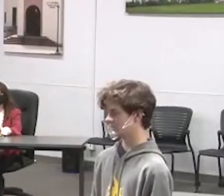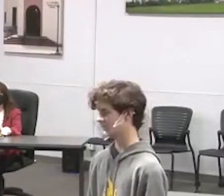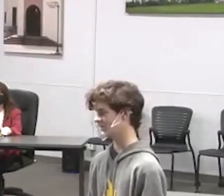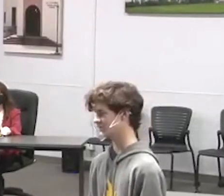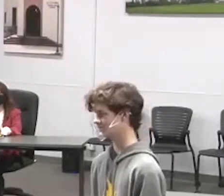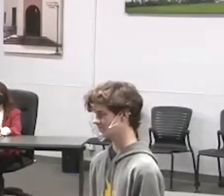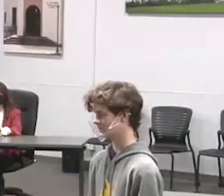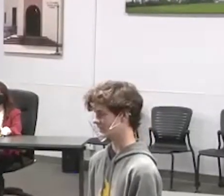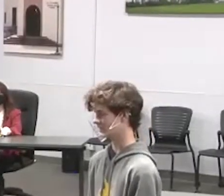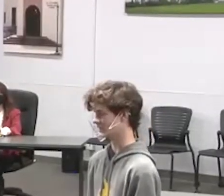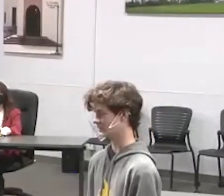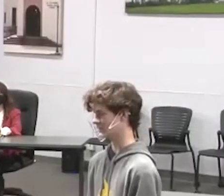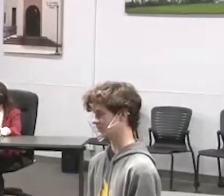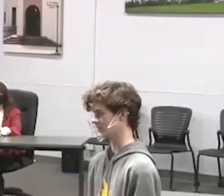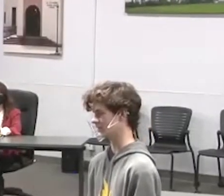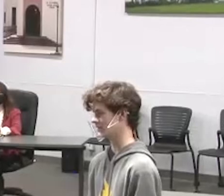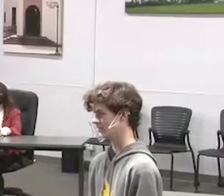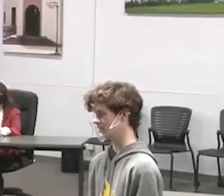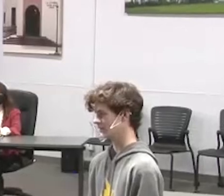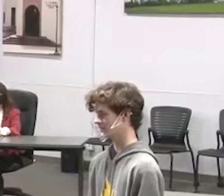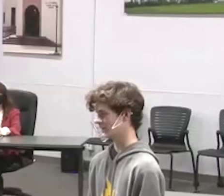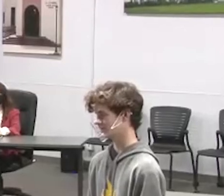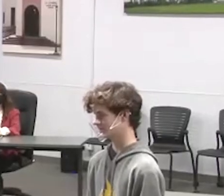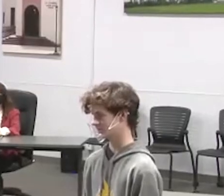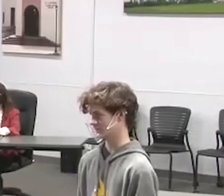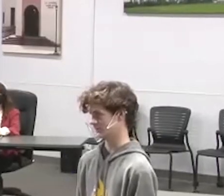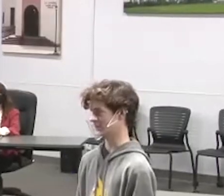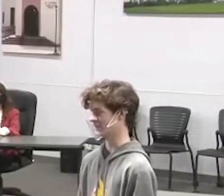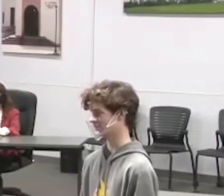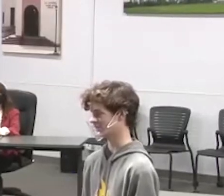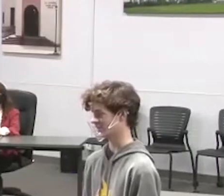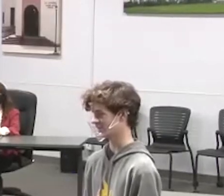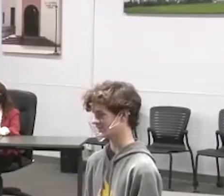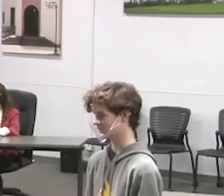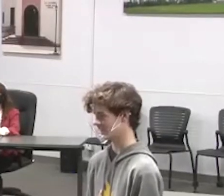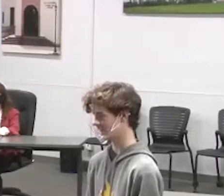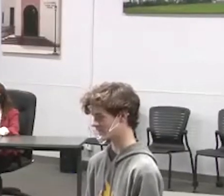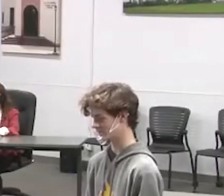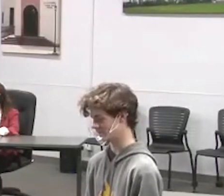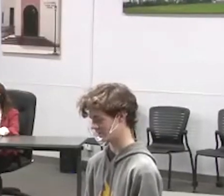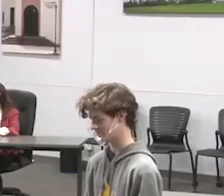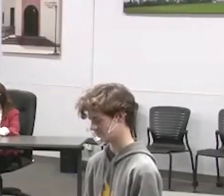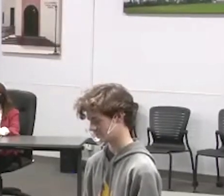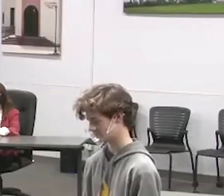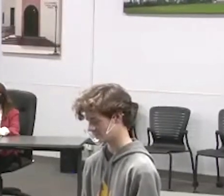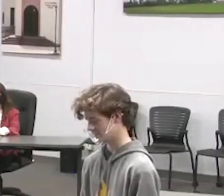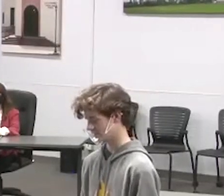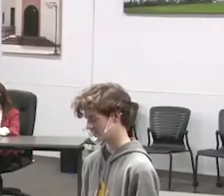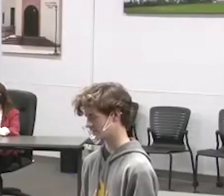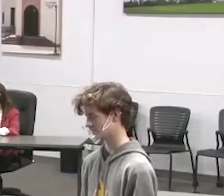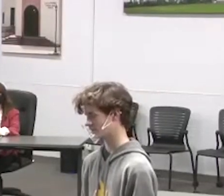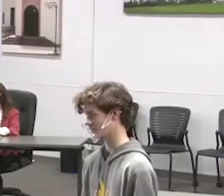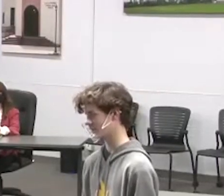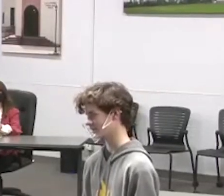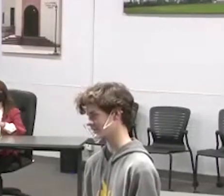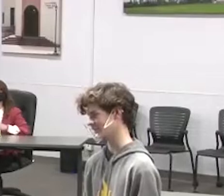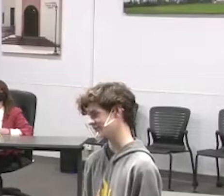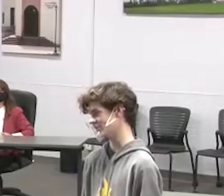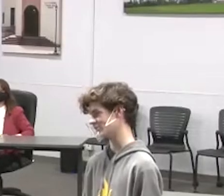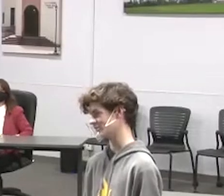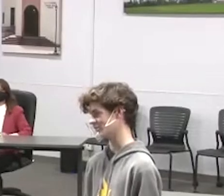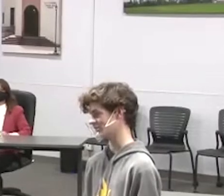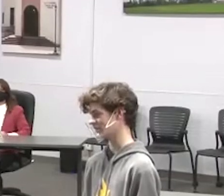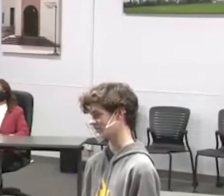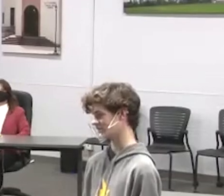i'm glad you said it i didn't know such a thing could be happening to me i guess it's hard for a fellow not to have